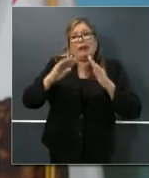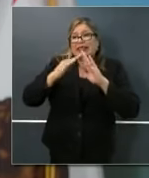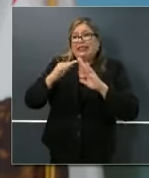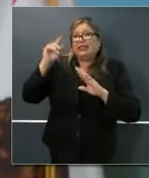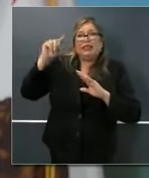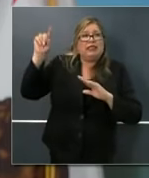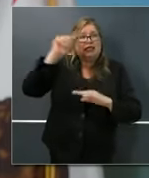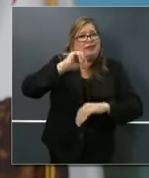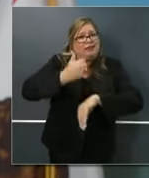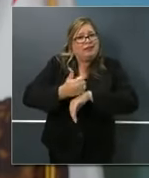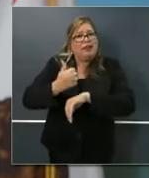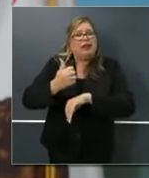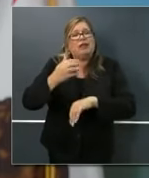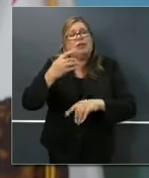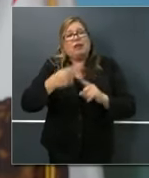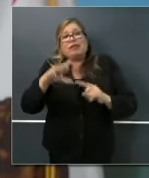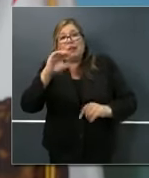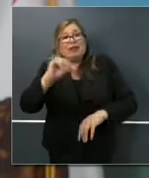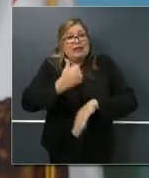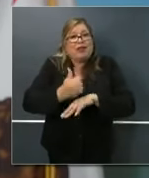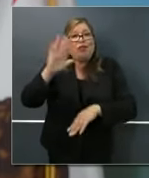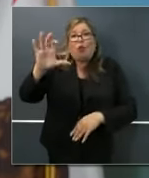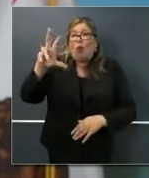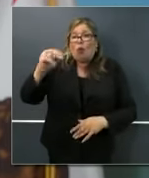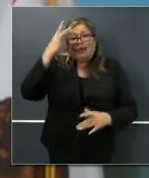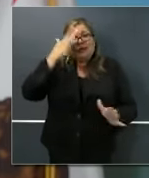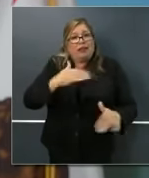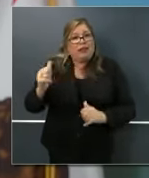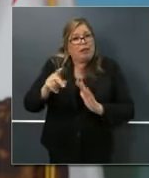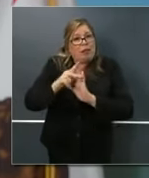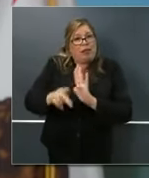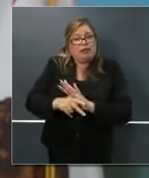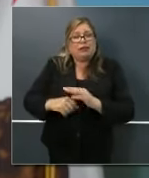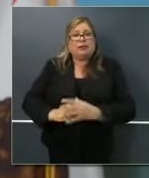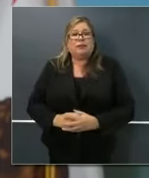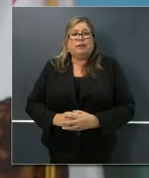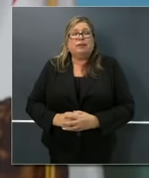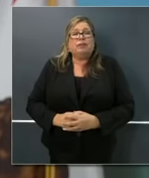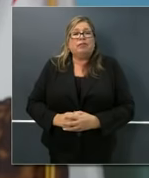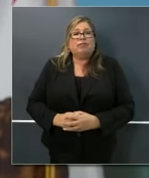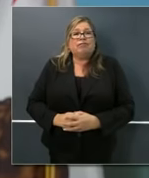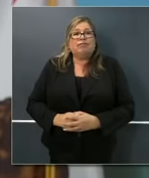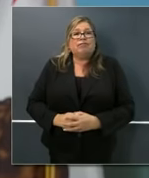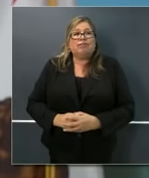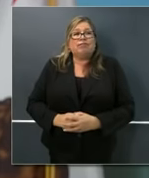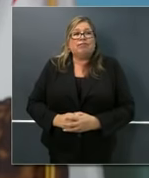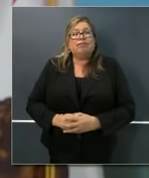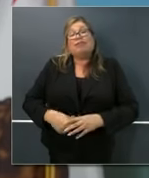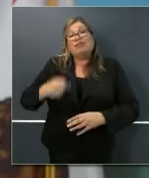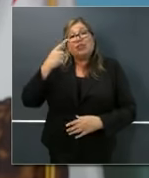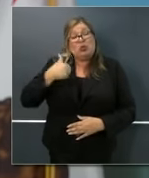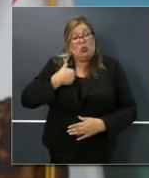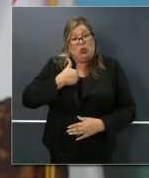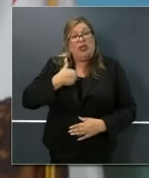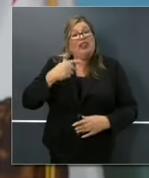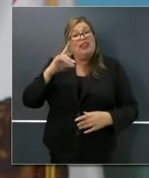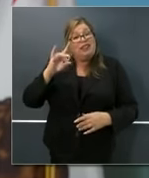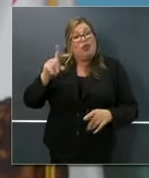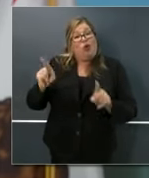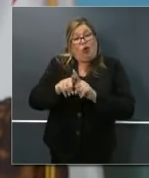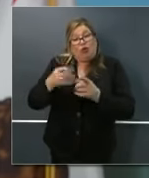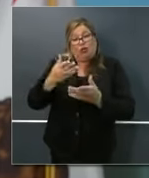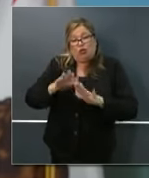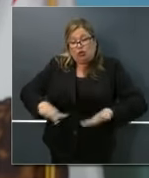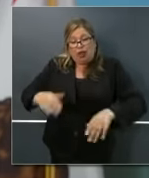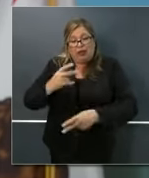And nor is it exclusive. We have child care provisions where we made available $100 million of child care